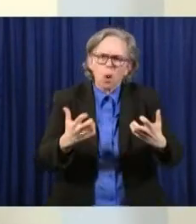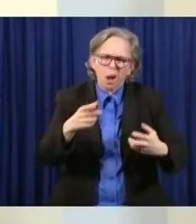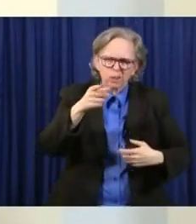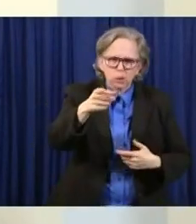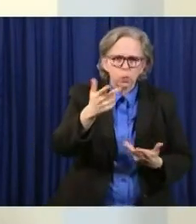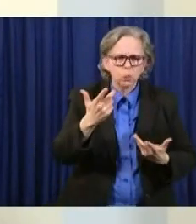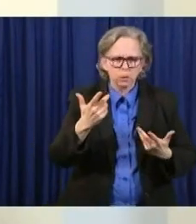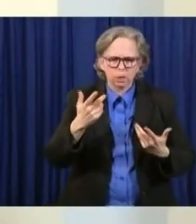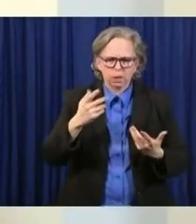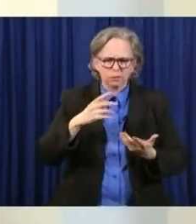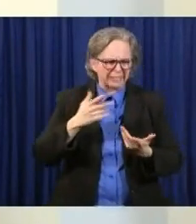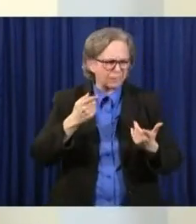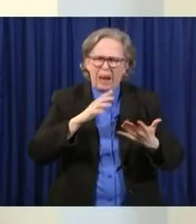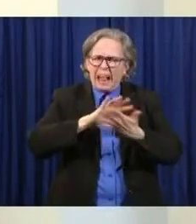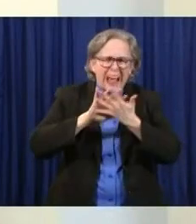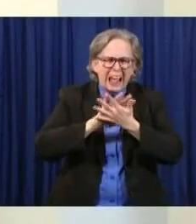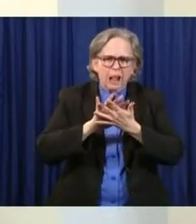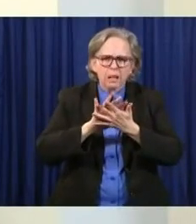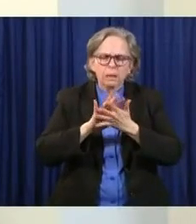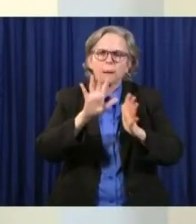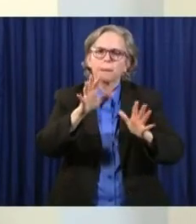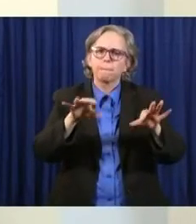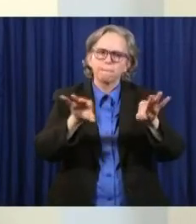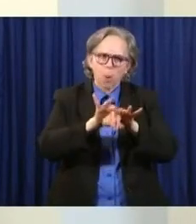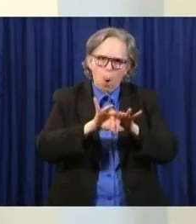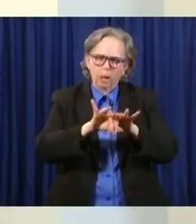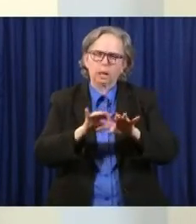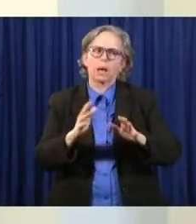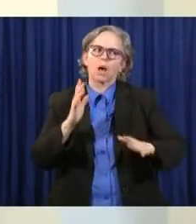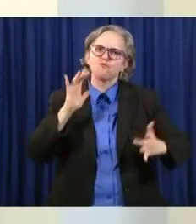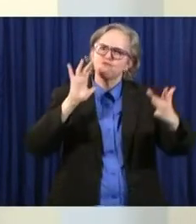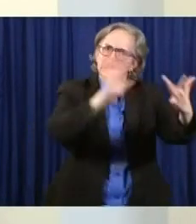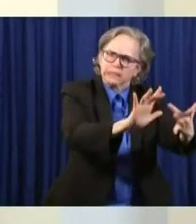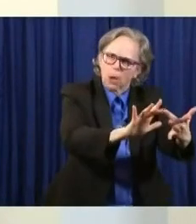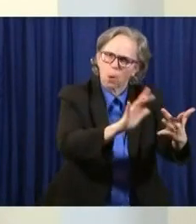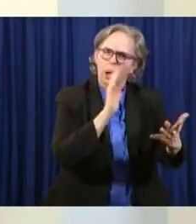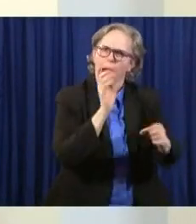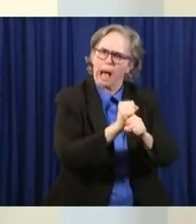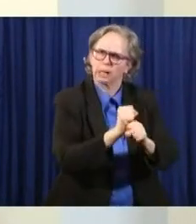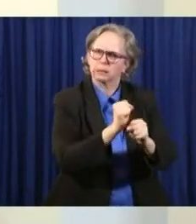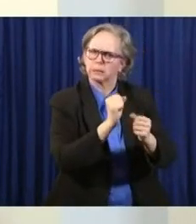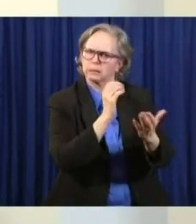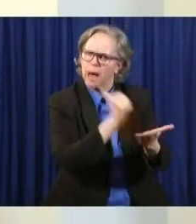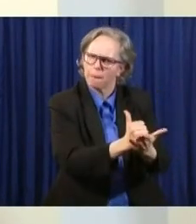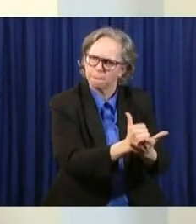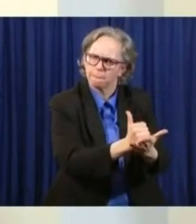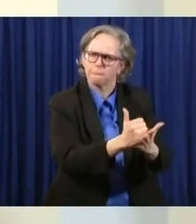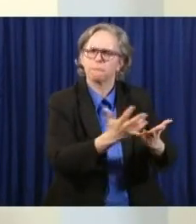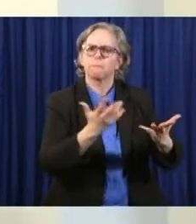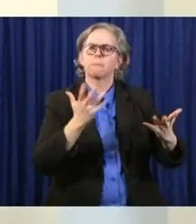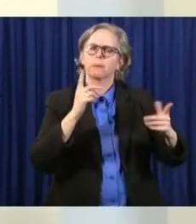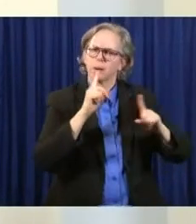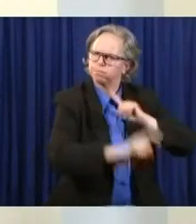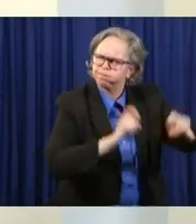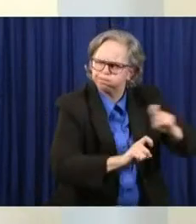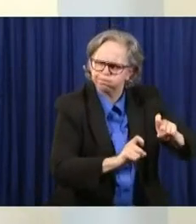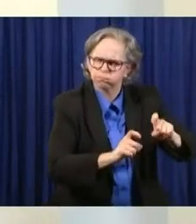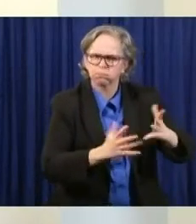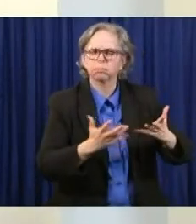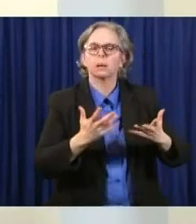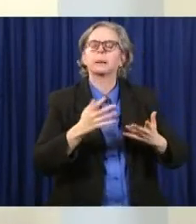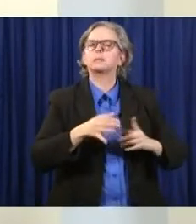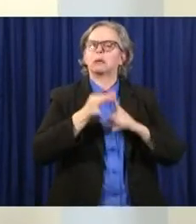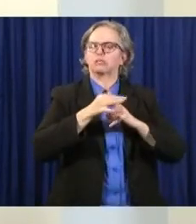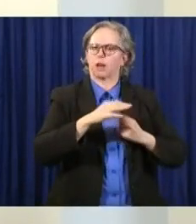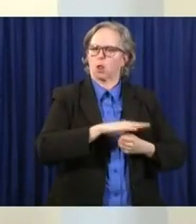help the workers, and make sure that someone actually, local health department, can help contact trace that and maybe get some testing to